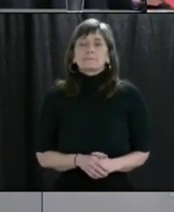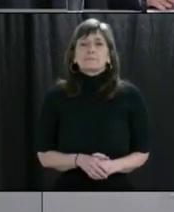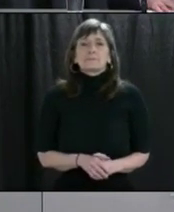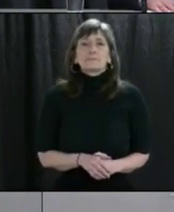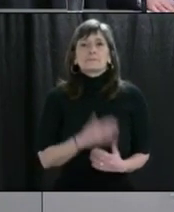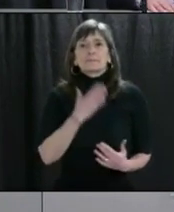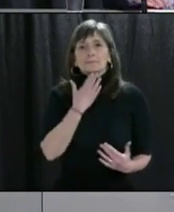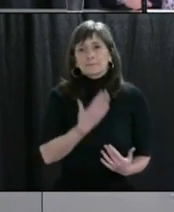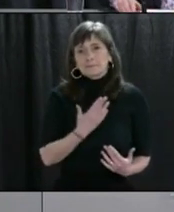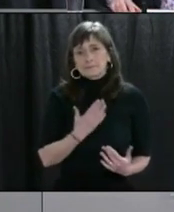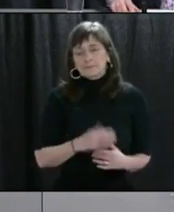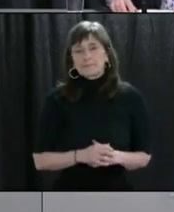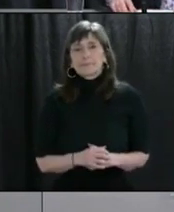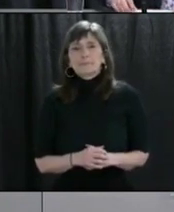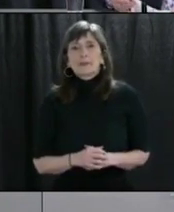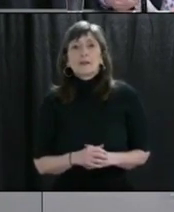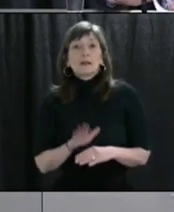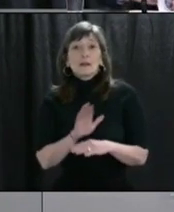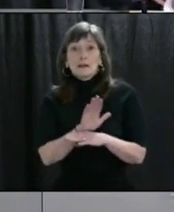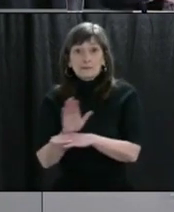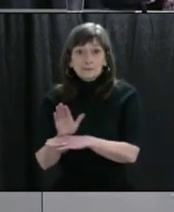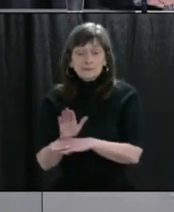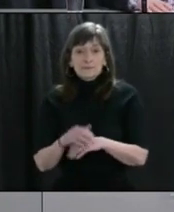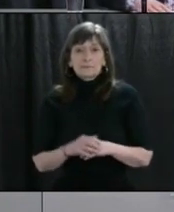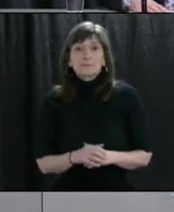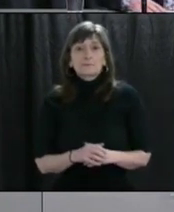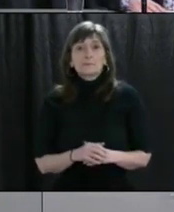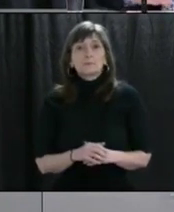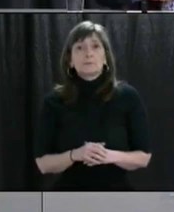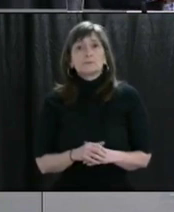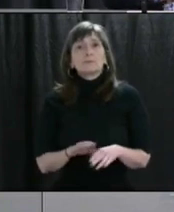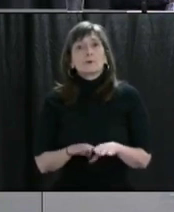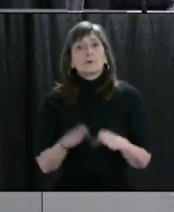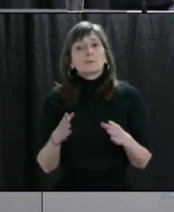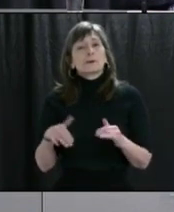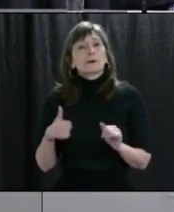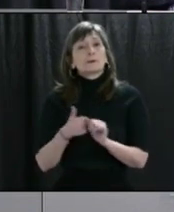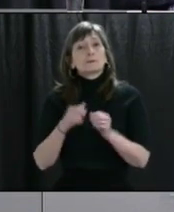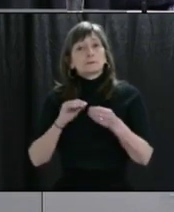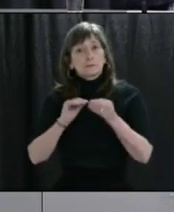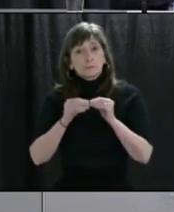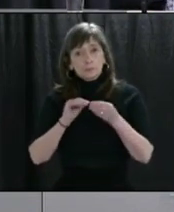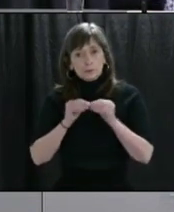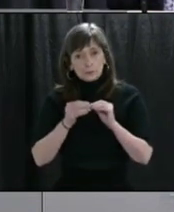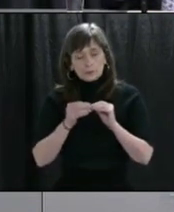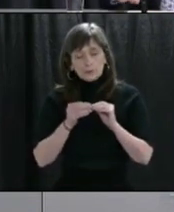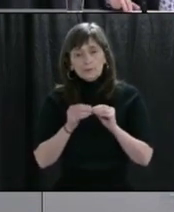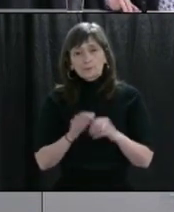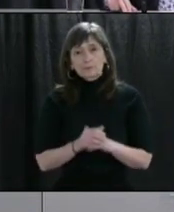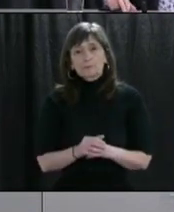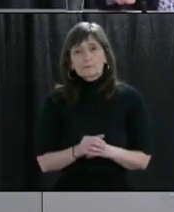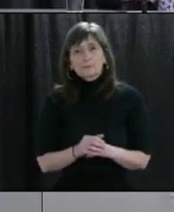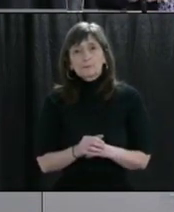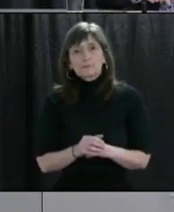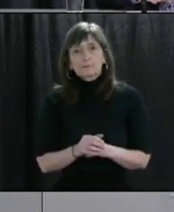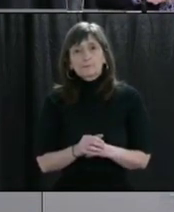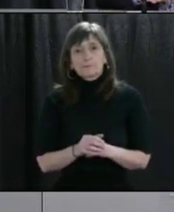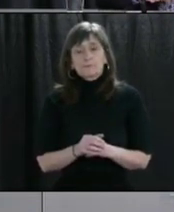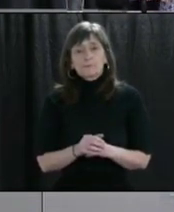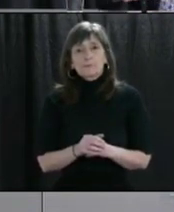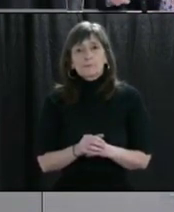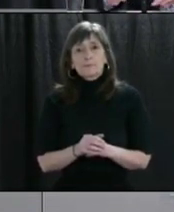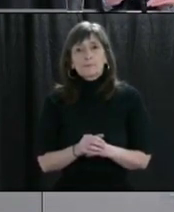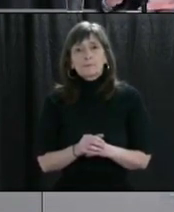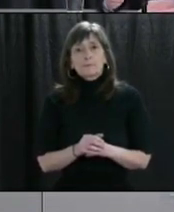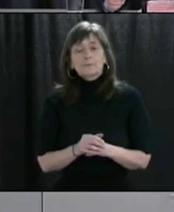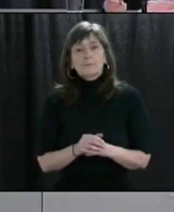Thank you, Premier. Good afternoon. I'll begin today with an update on the number of cases in our province. Since